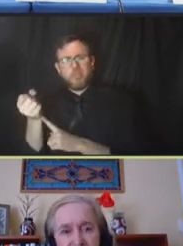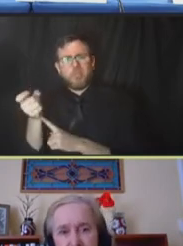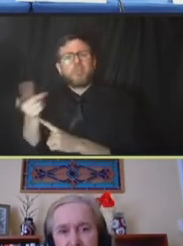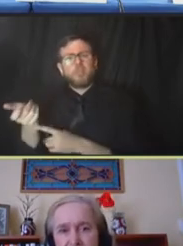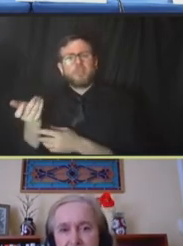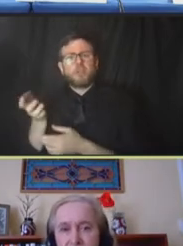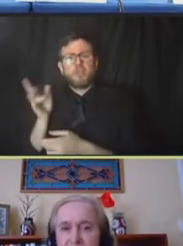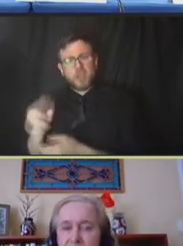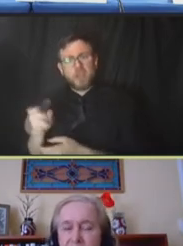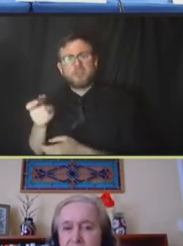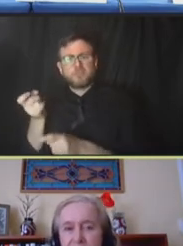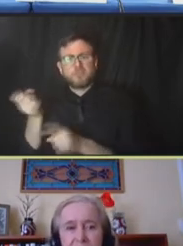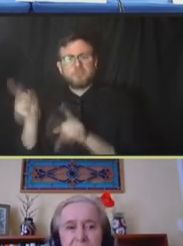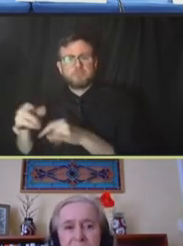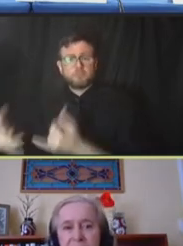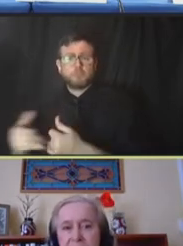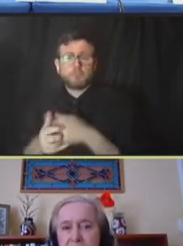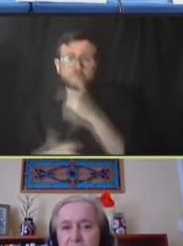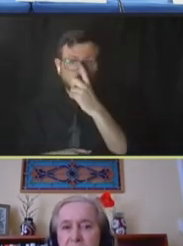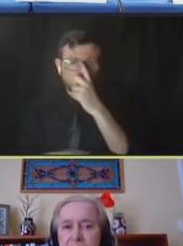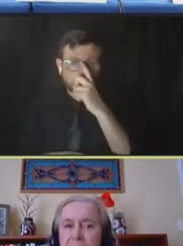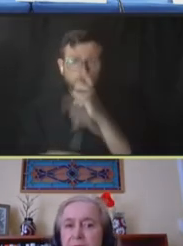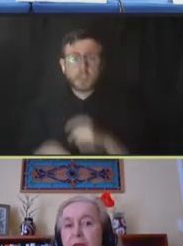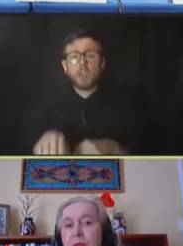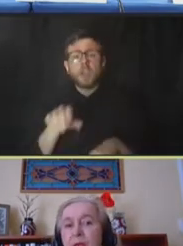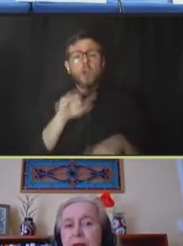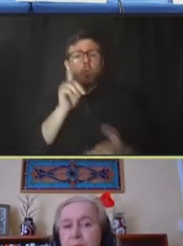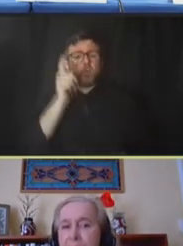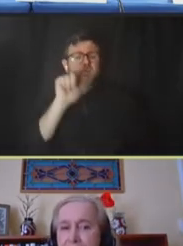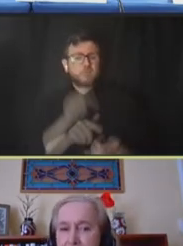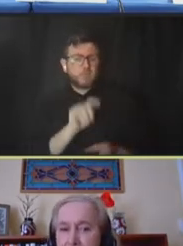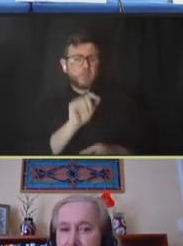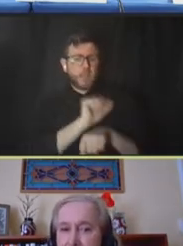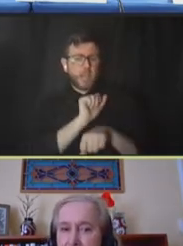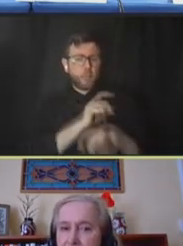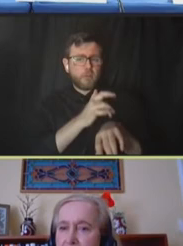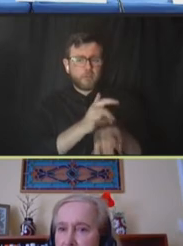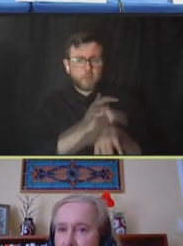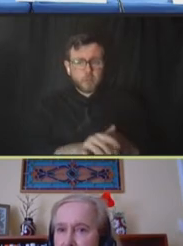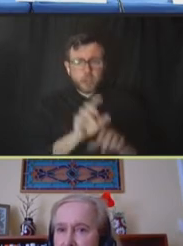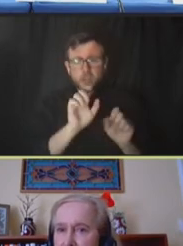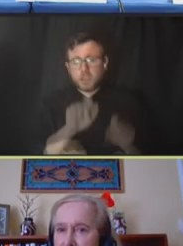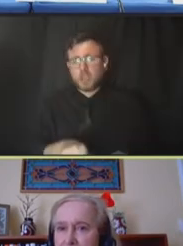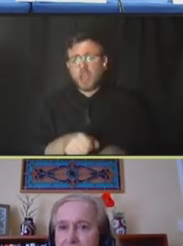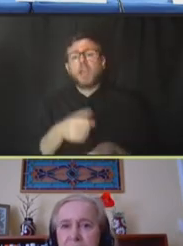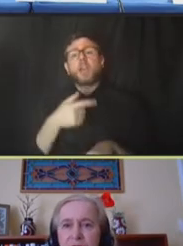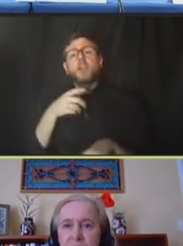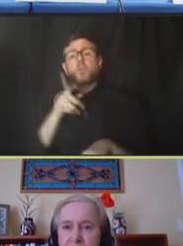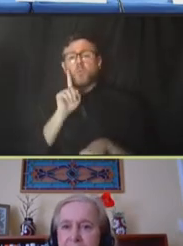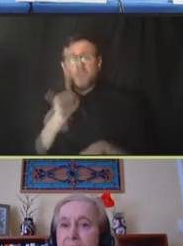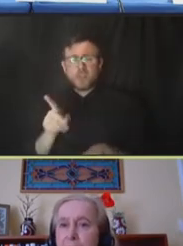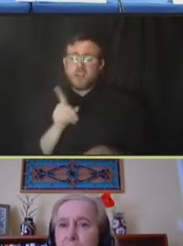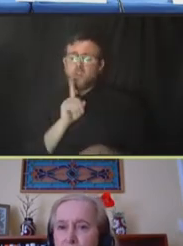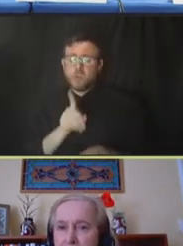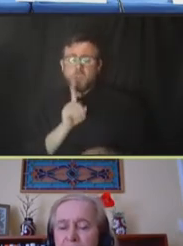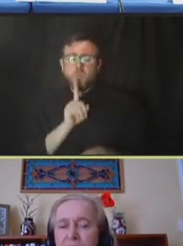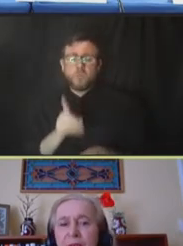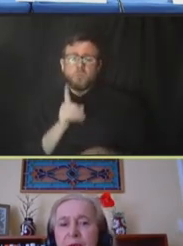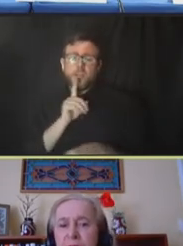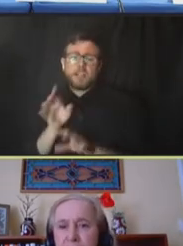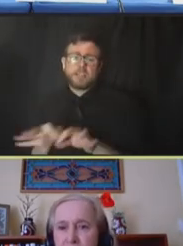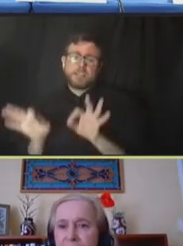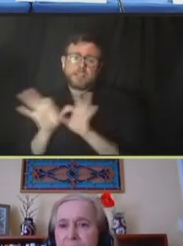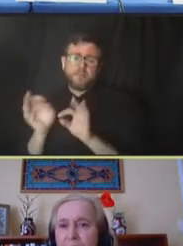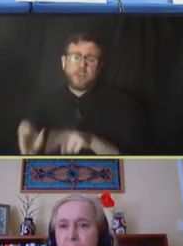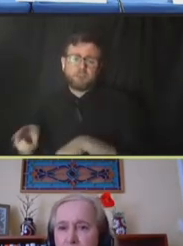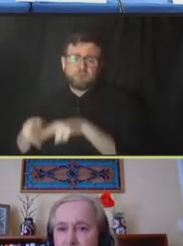availability can result in a significant increase in product prices at the consumer level. Again, stressing the importance of